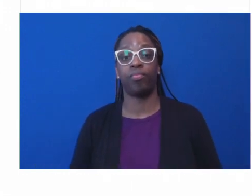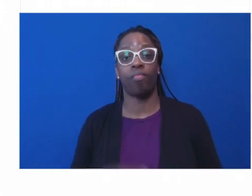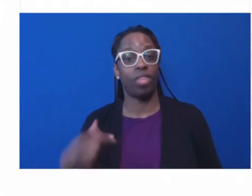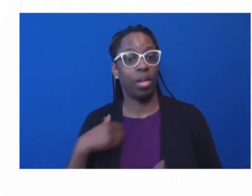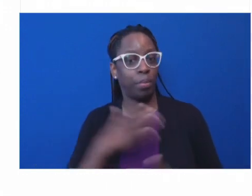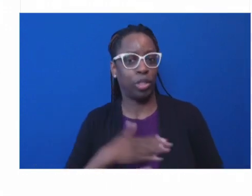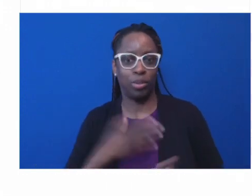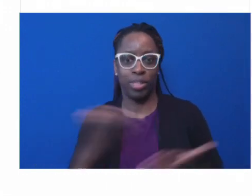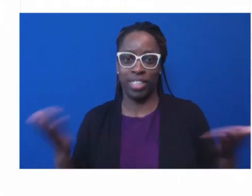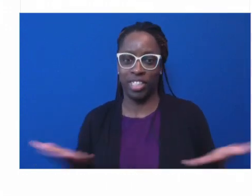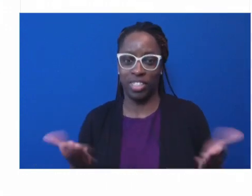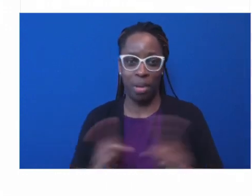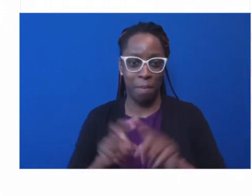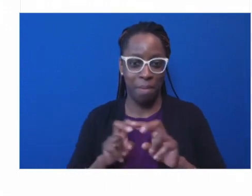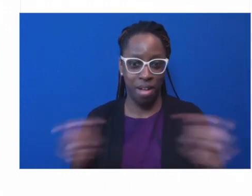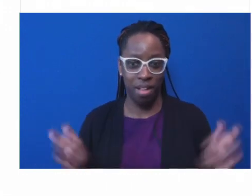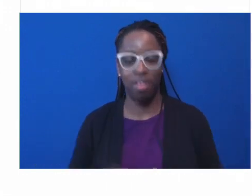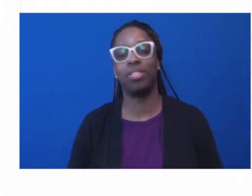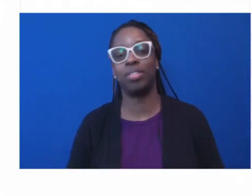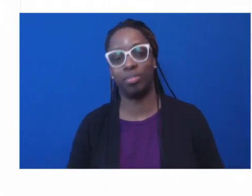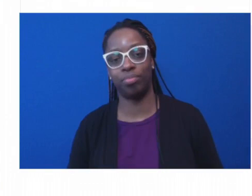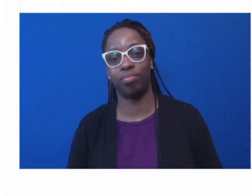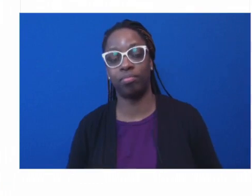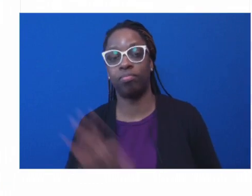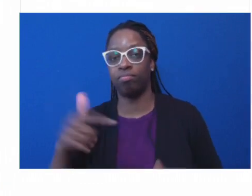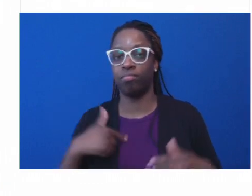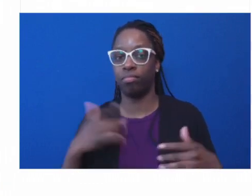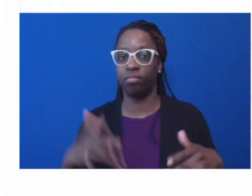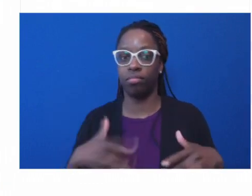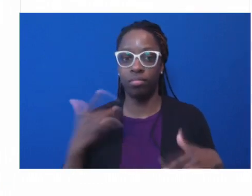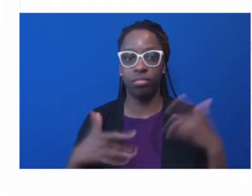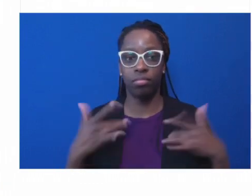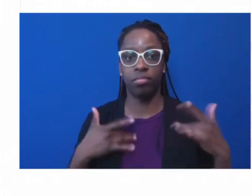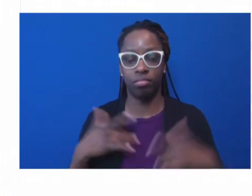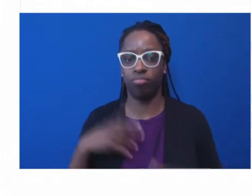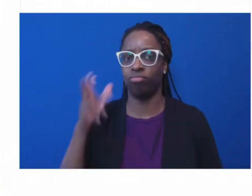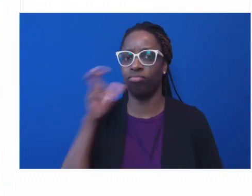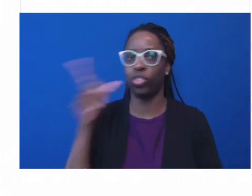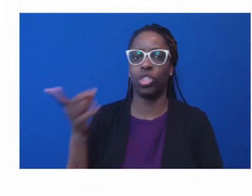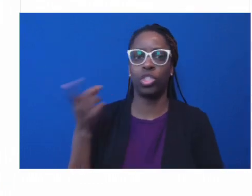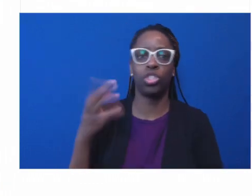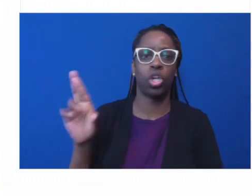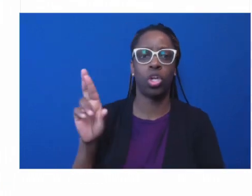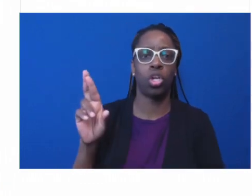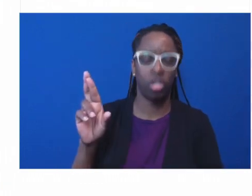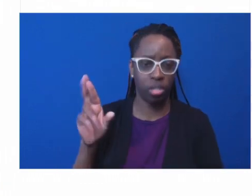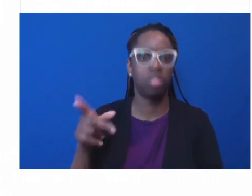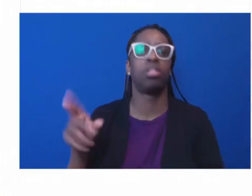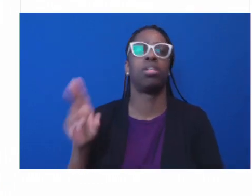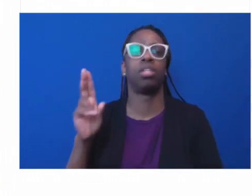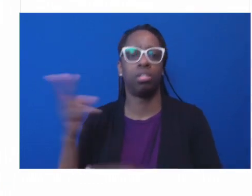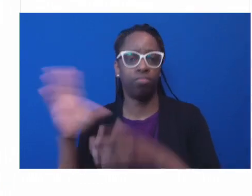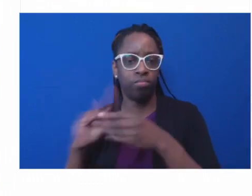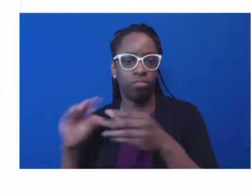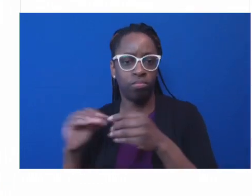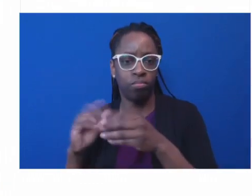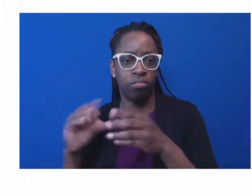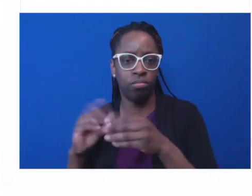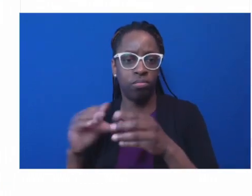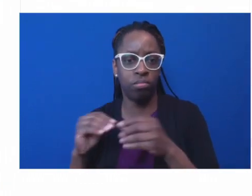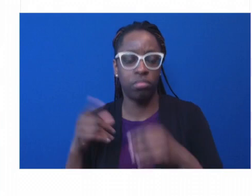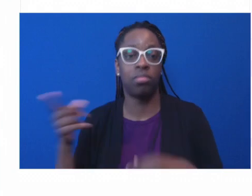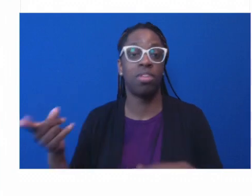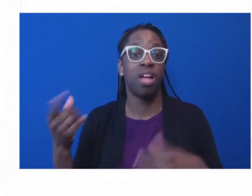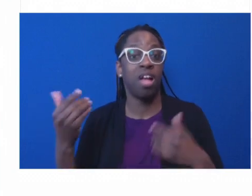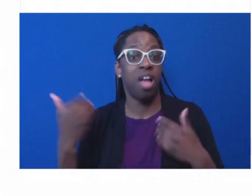Shaw's plans. Uh, he's on the right path. I have a colleague from the mission district of San Francisco. It's a postage stamp of a community,